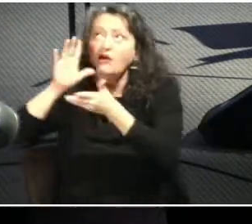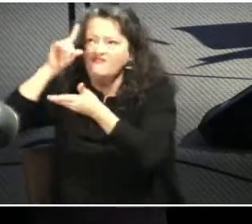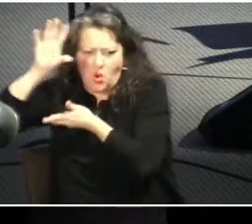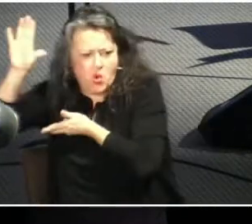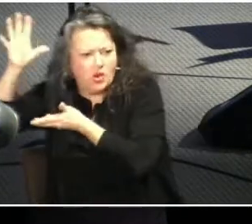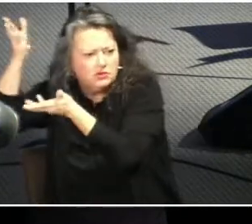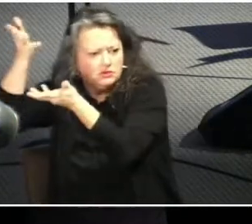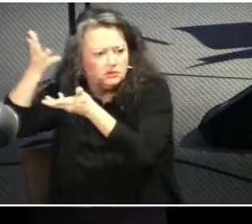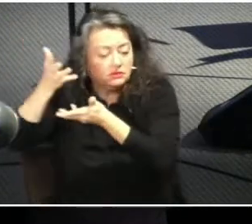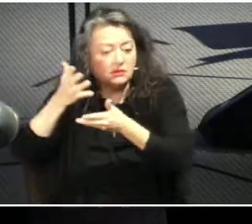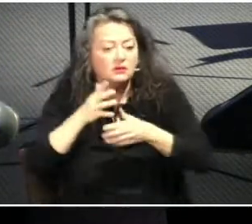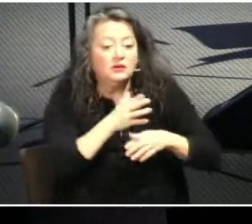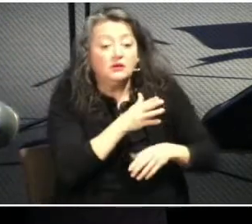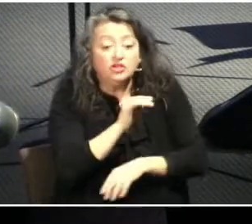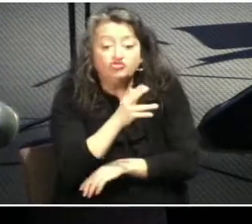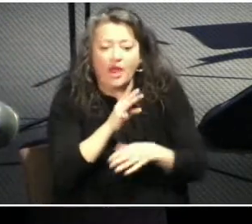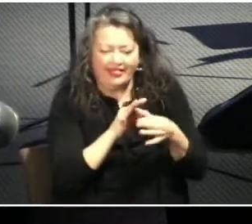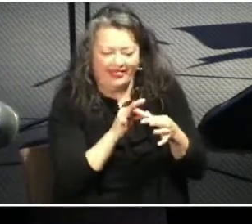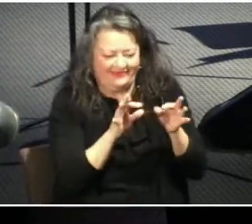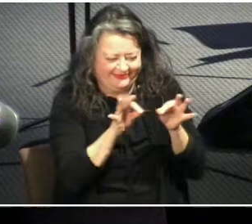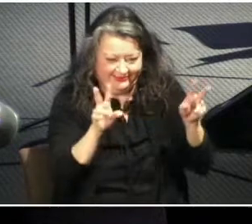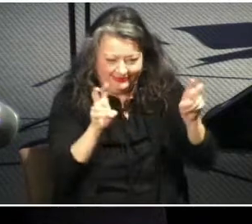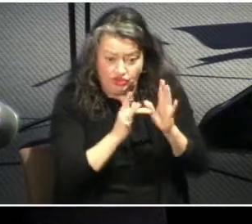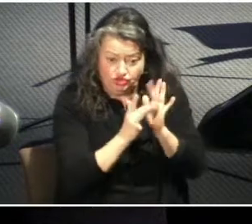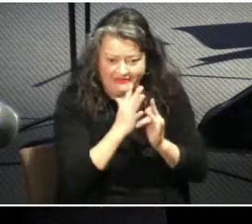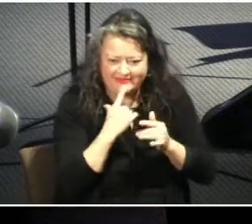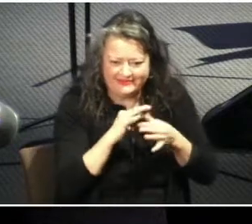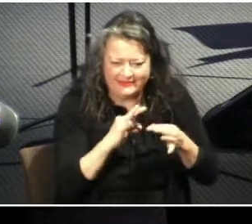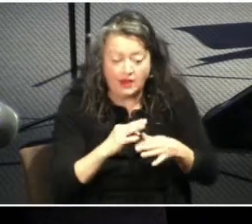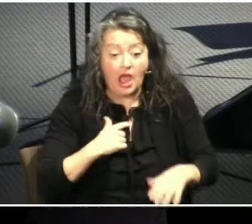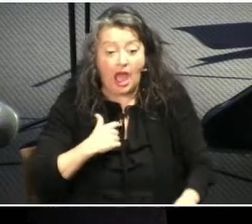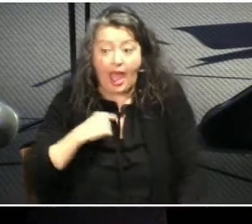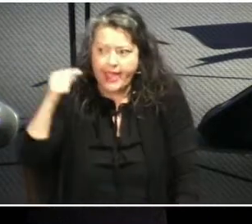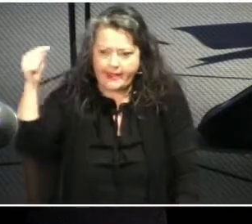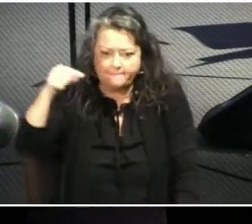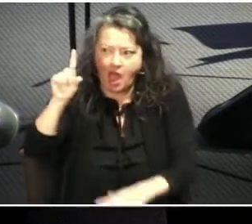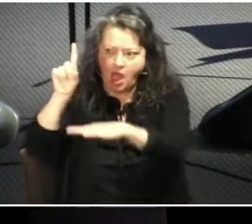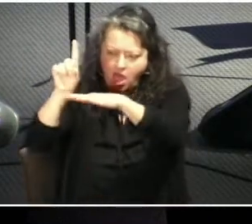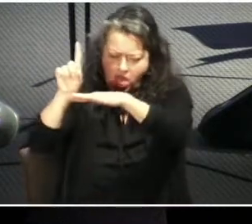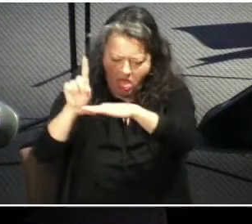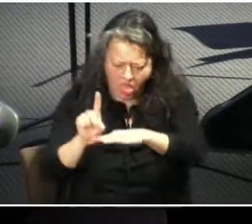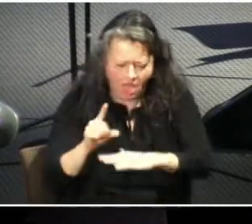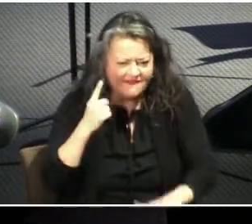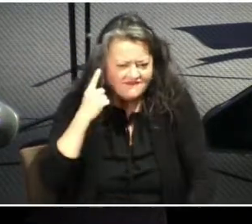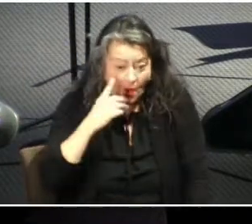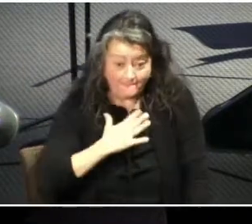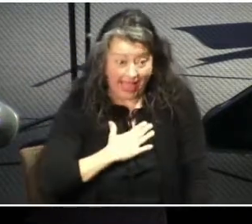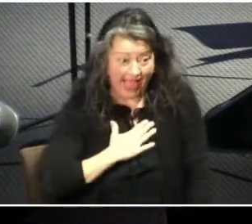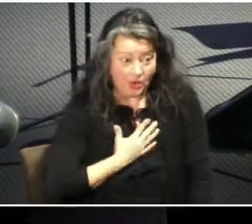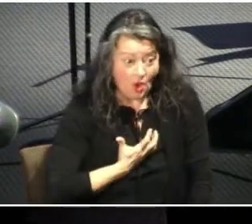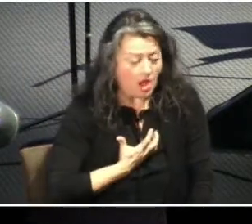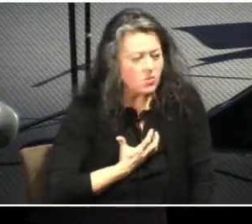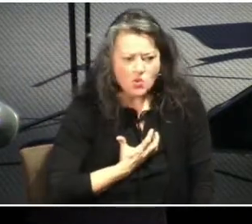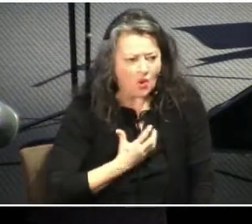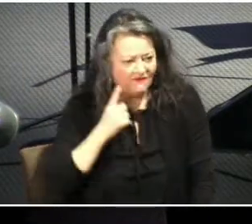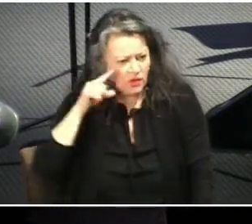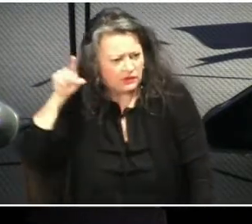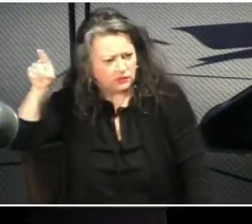heaven not to do my own will, but the will of him who sent me.